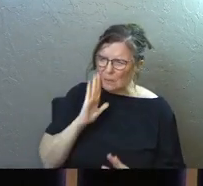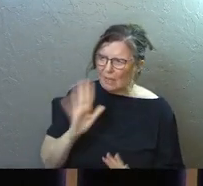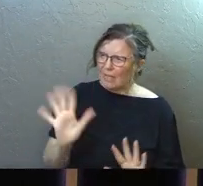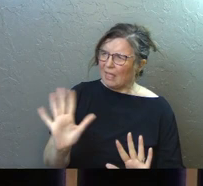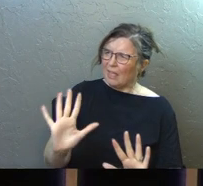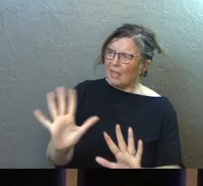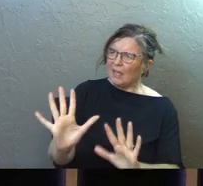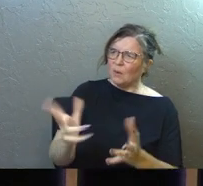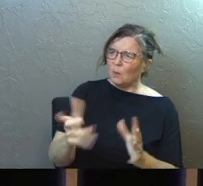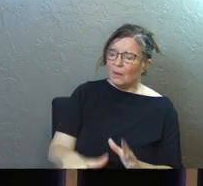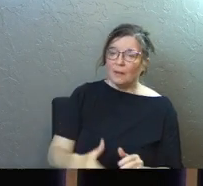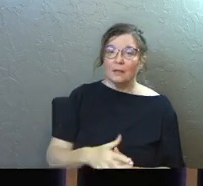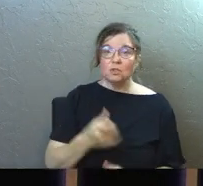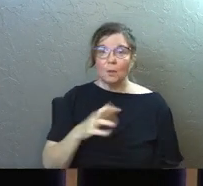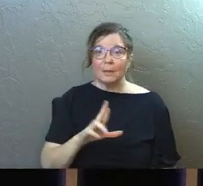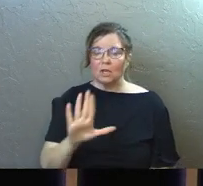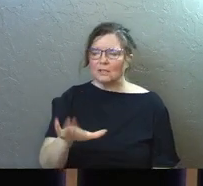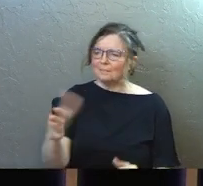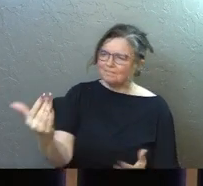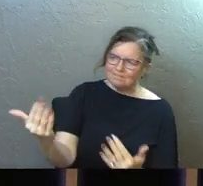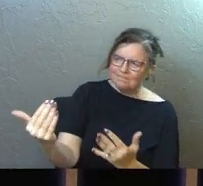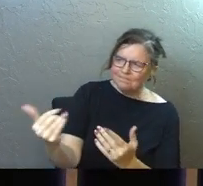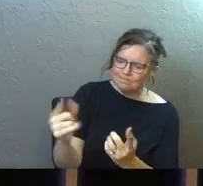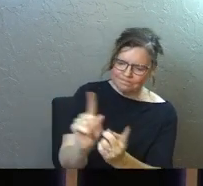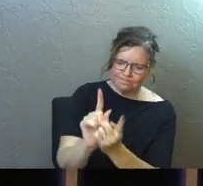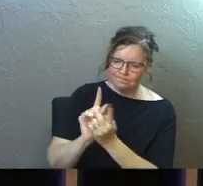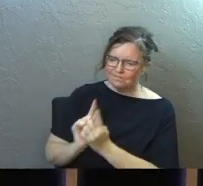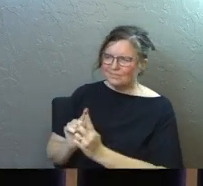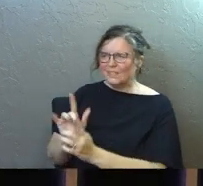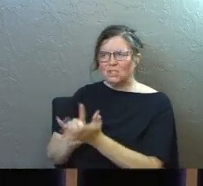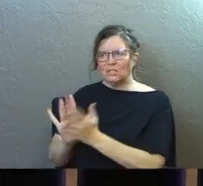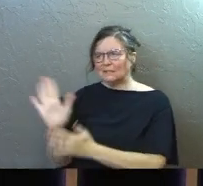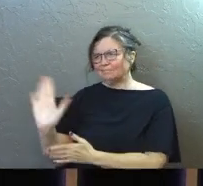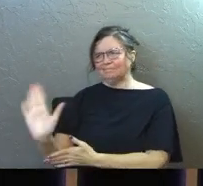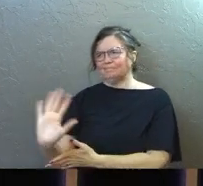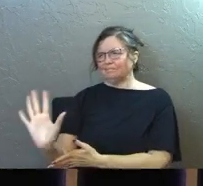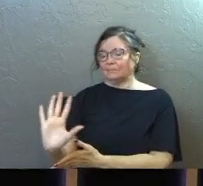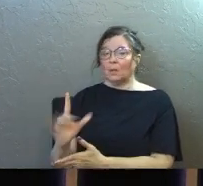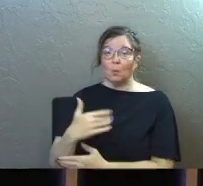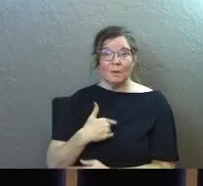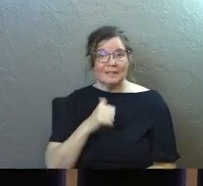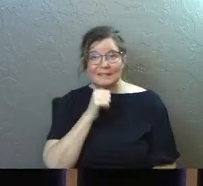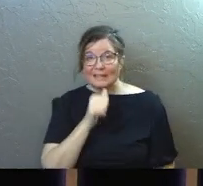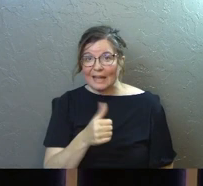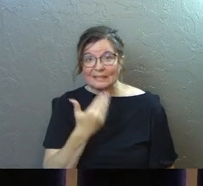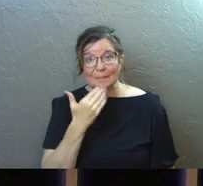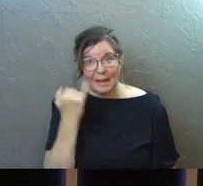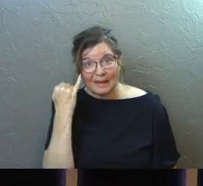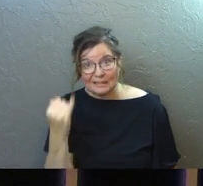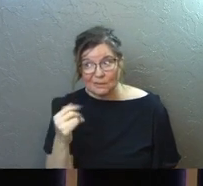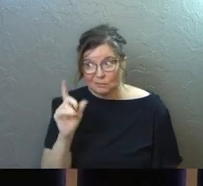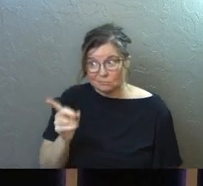was going to die. Peter took him aside and began to reprimand Jesus, which is always a bad idea.